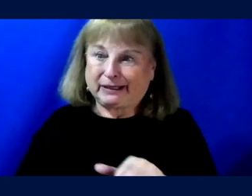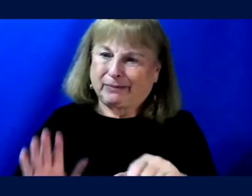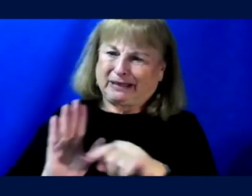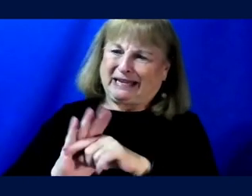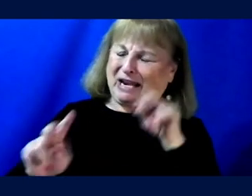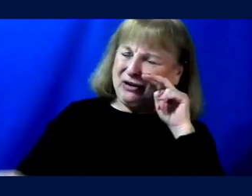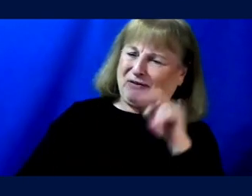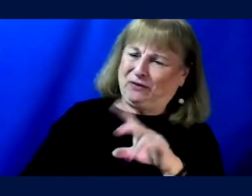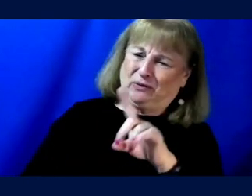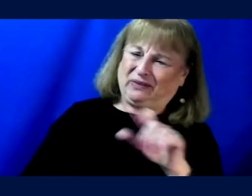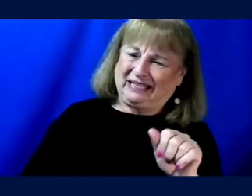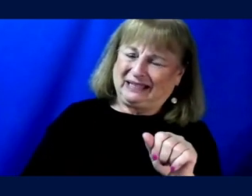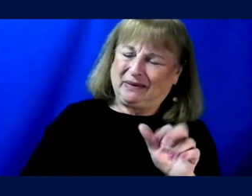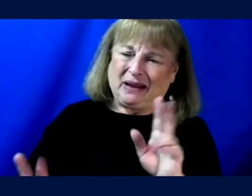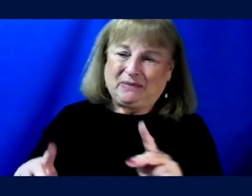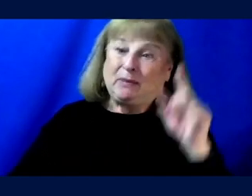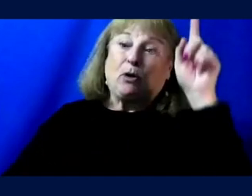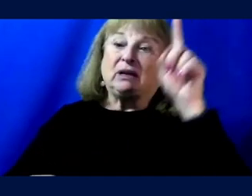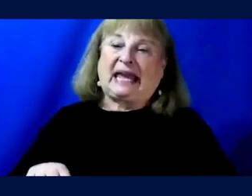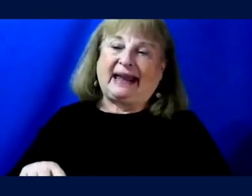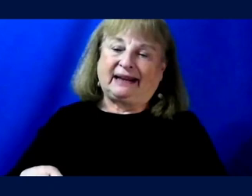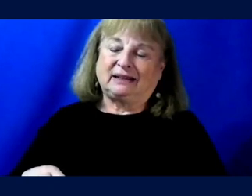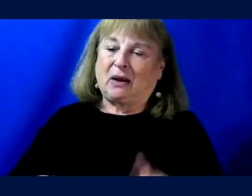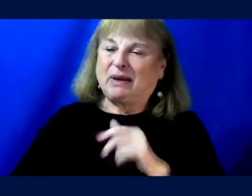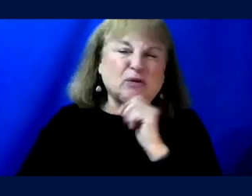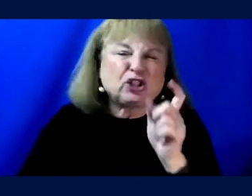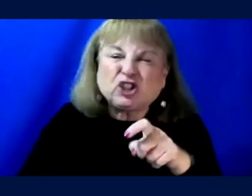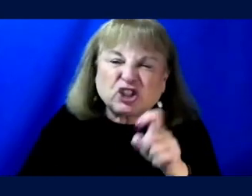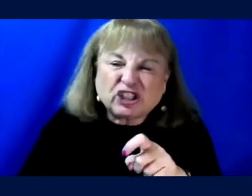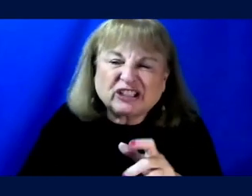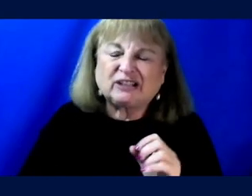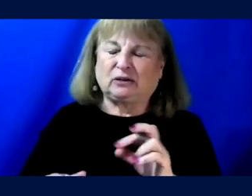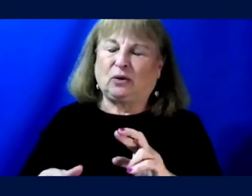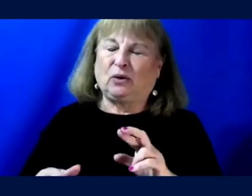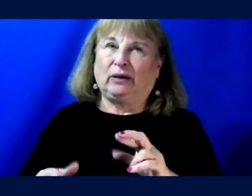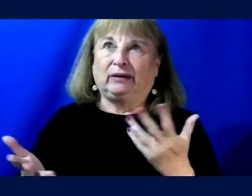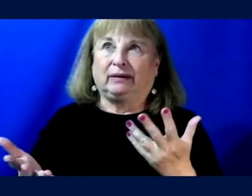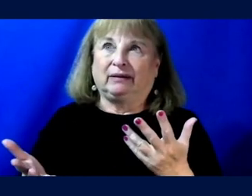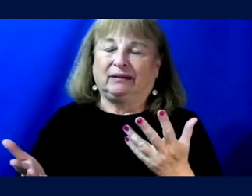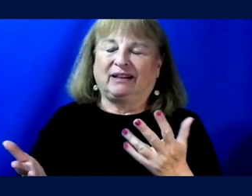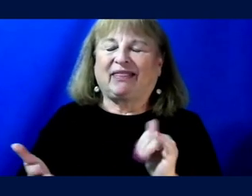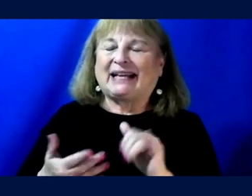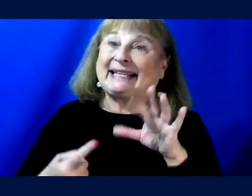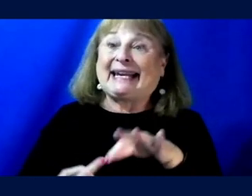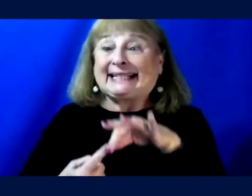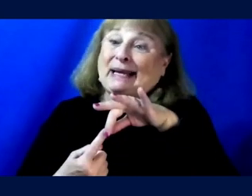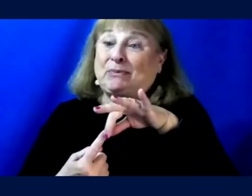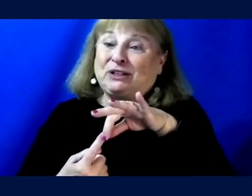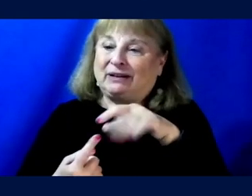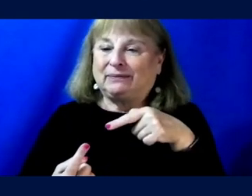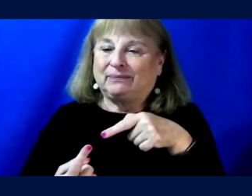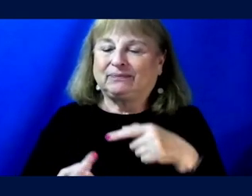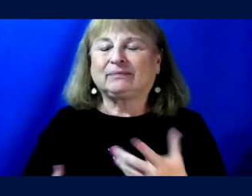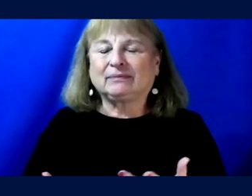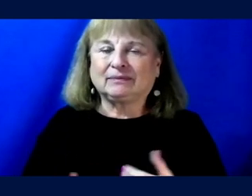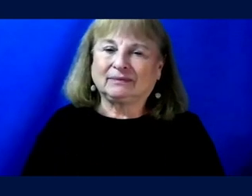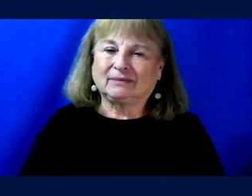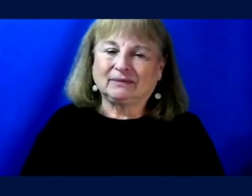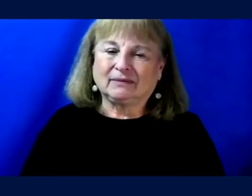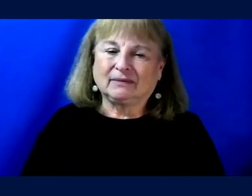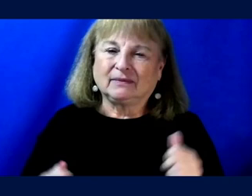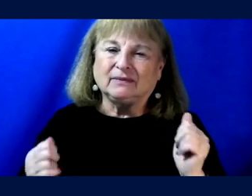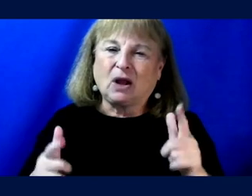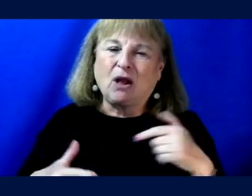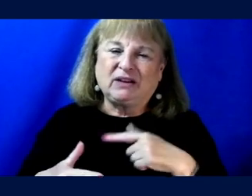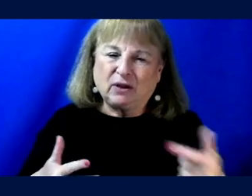disability that people can't, or people shouldn't, or it's an exception, right? Um, and all